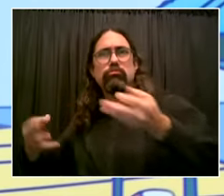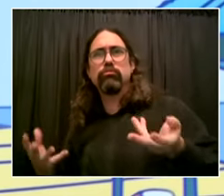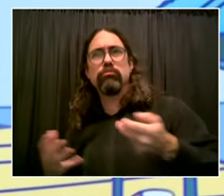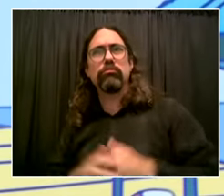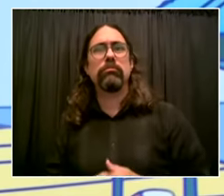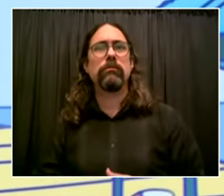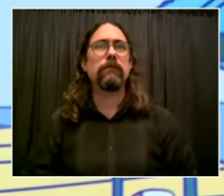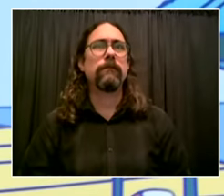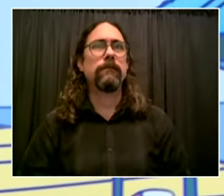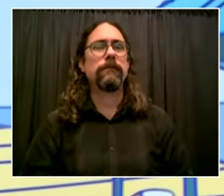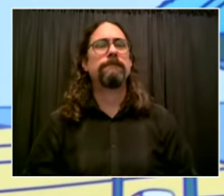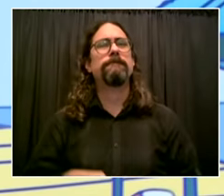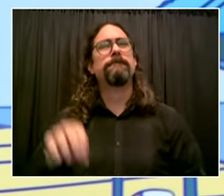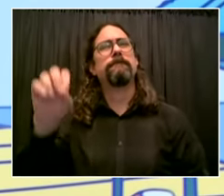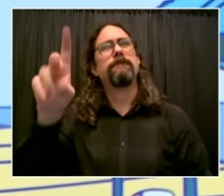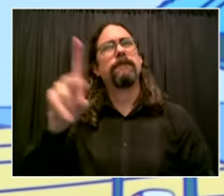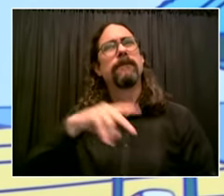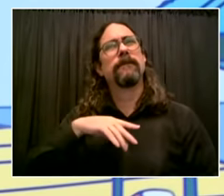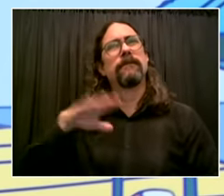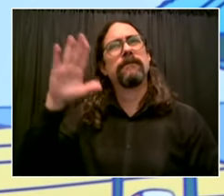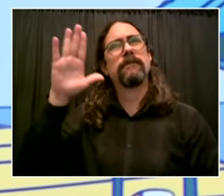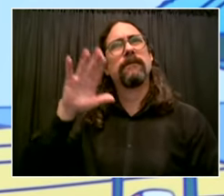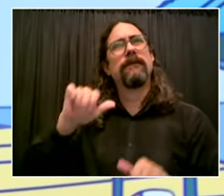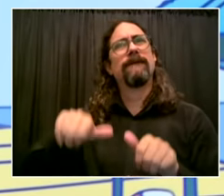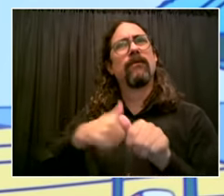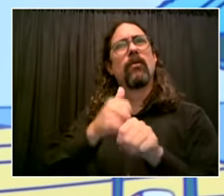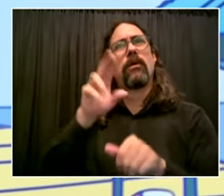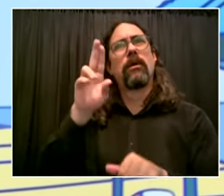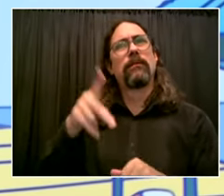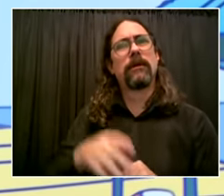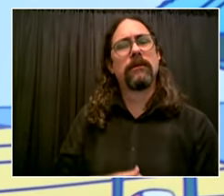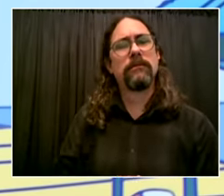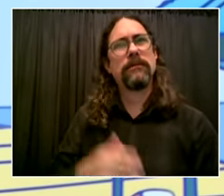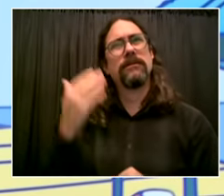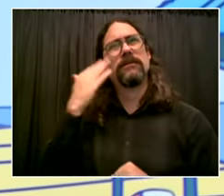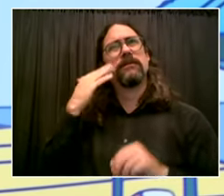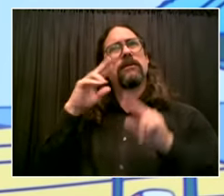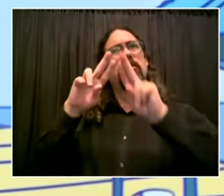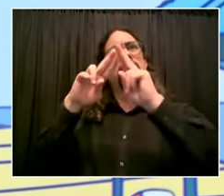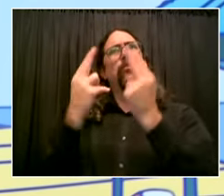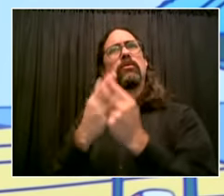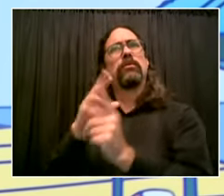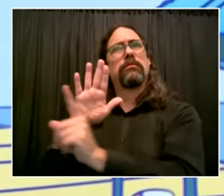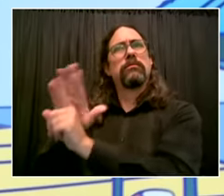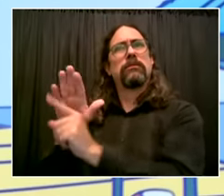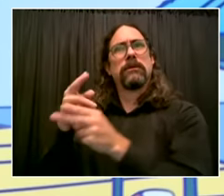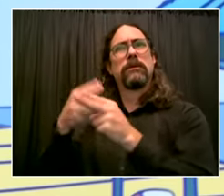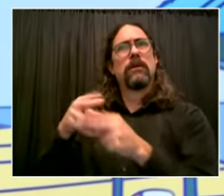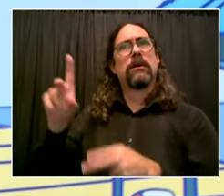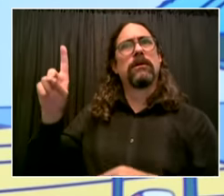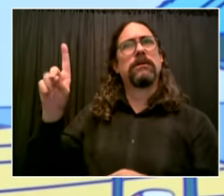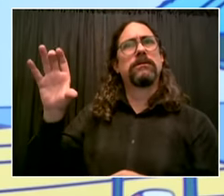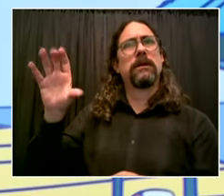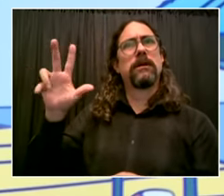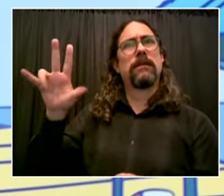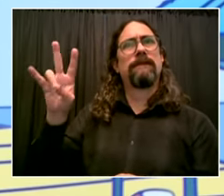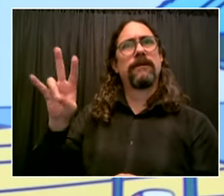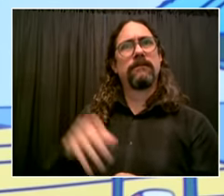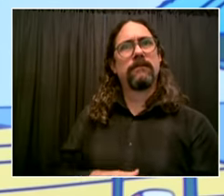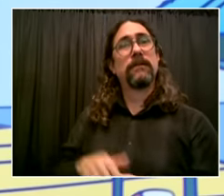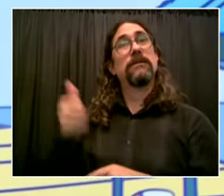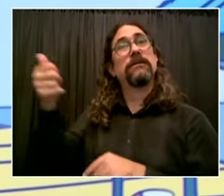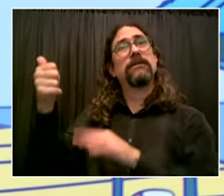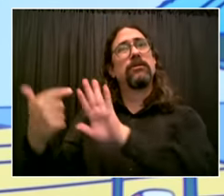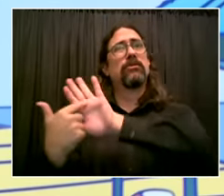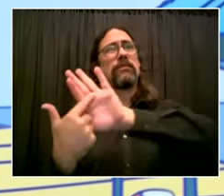um and it seems like some other unions like pba for example uh have said that they would not support a mandate